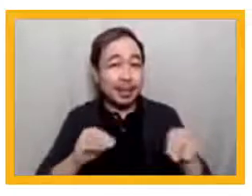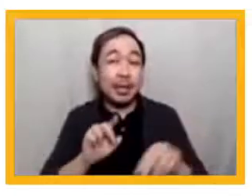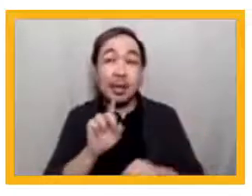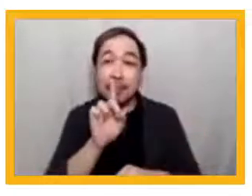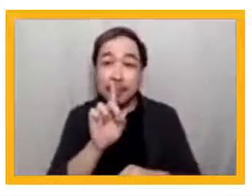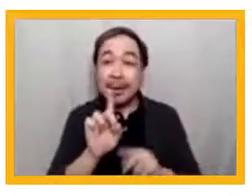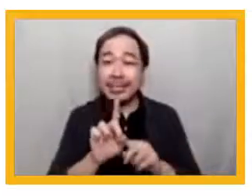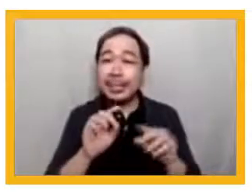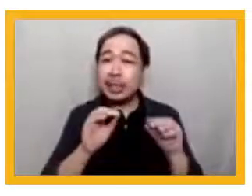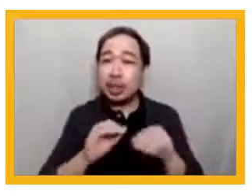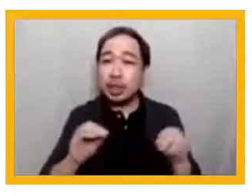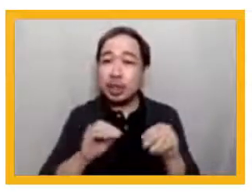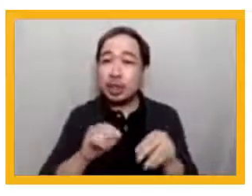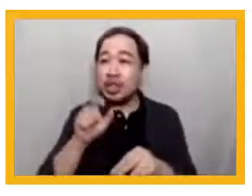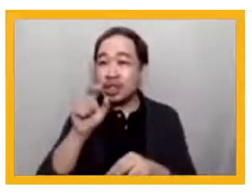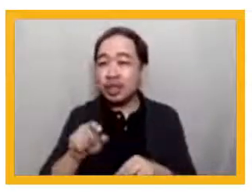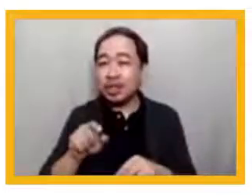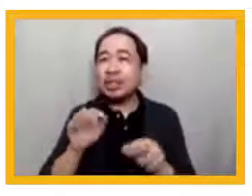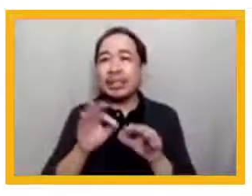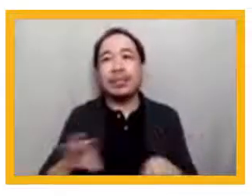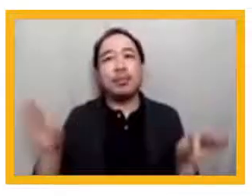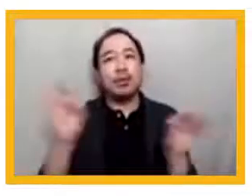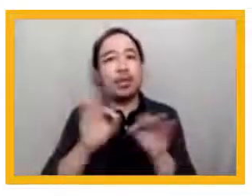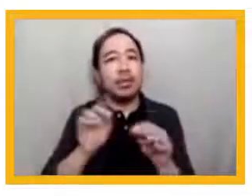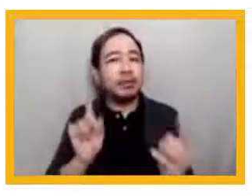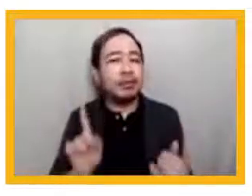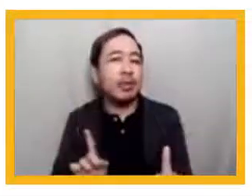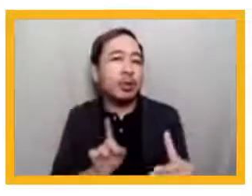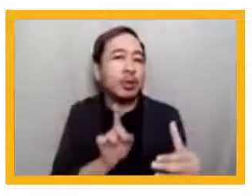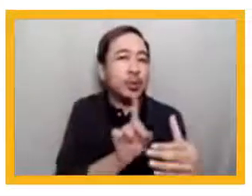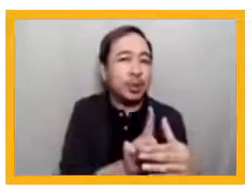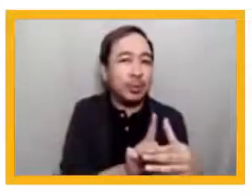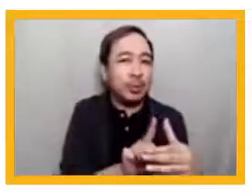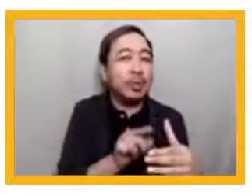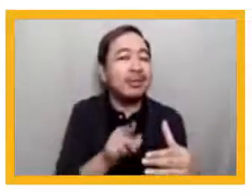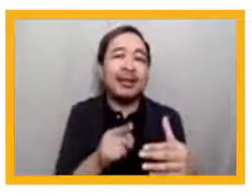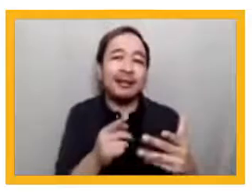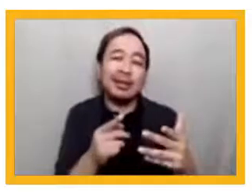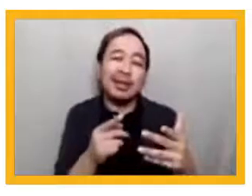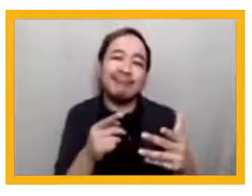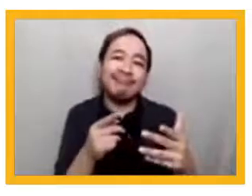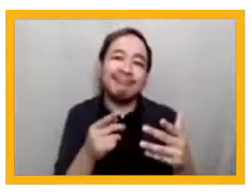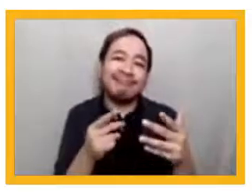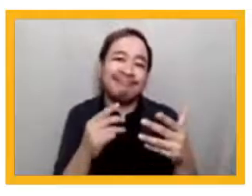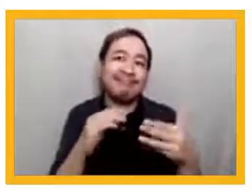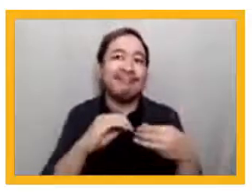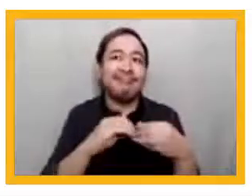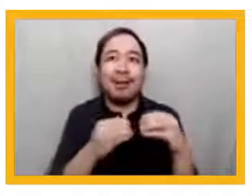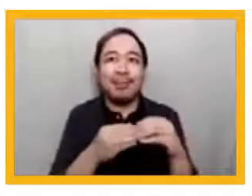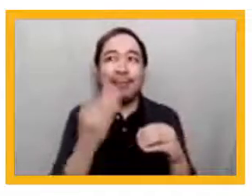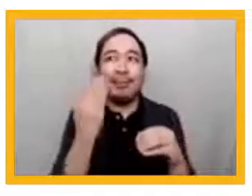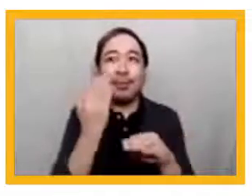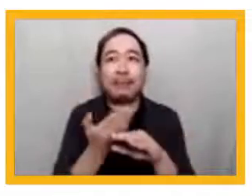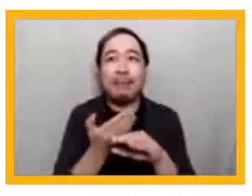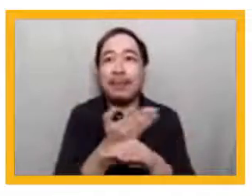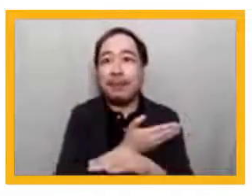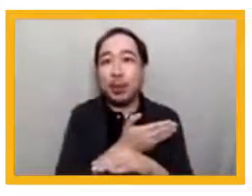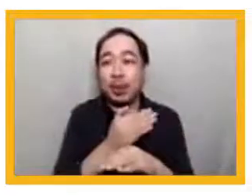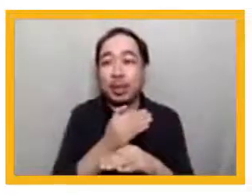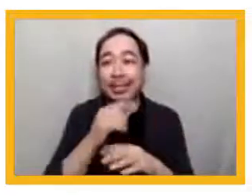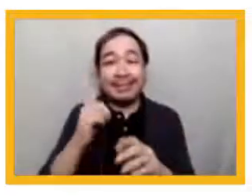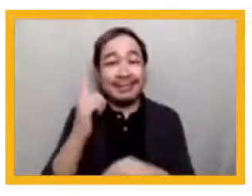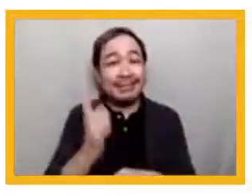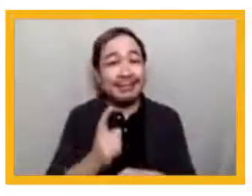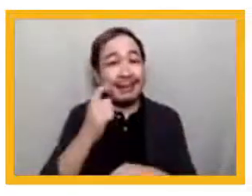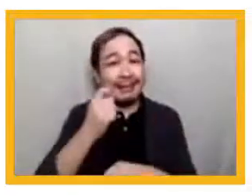matters to learning outcomes. In a somewhat controversial realization, we knew from before the school year even began that we could